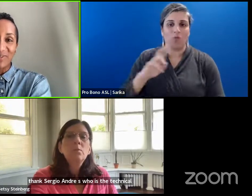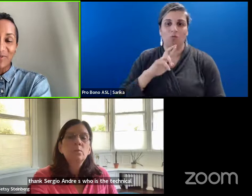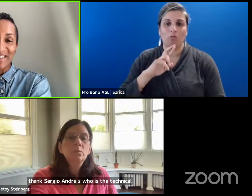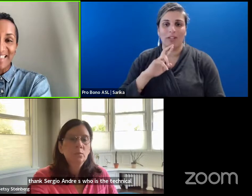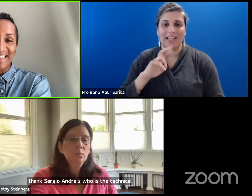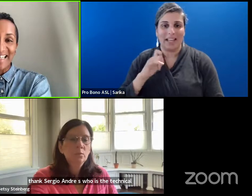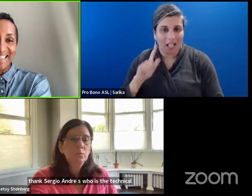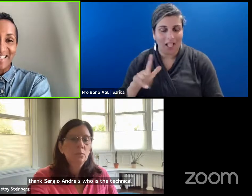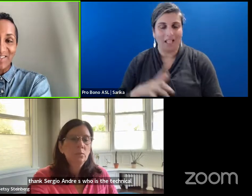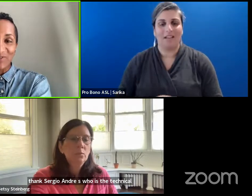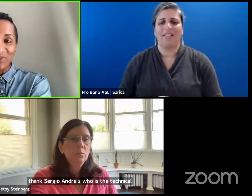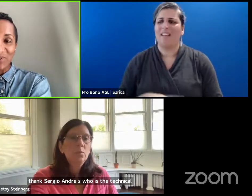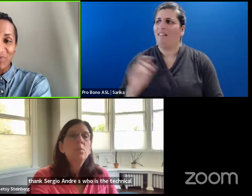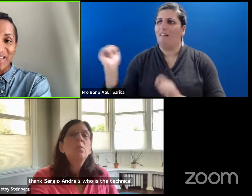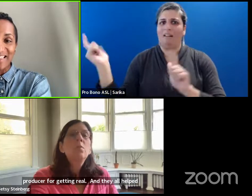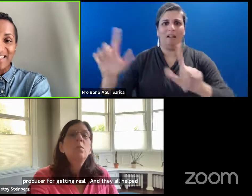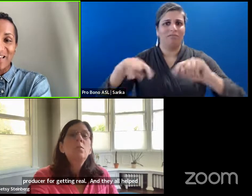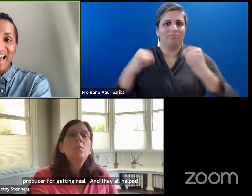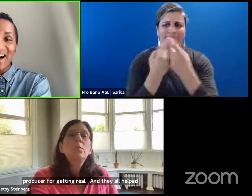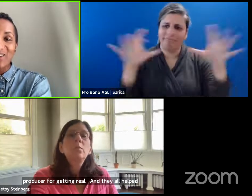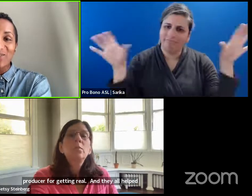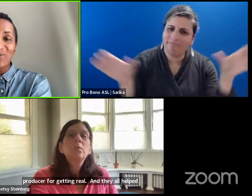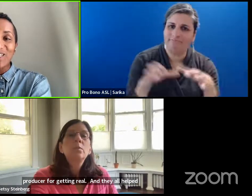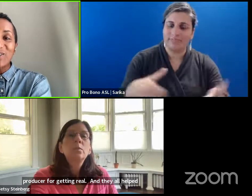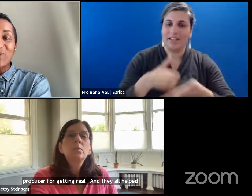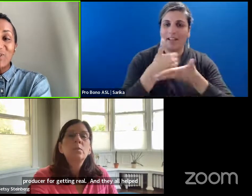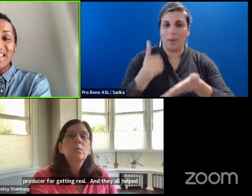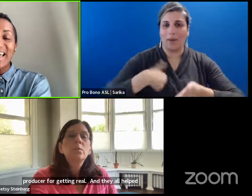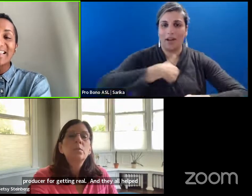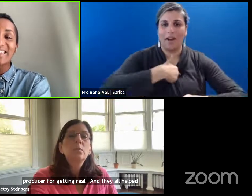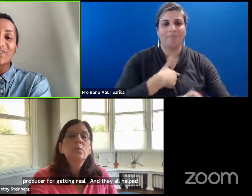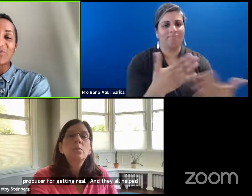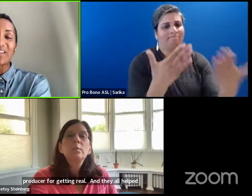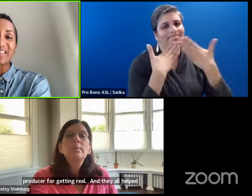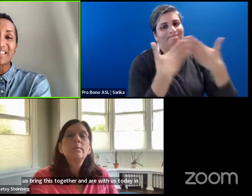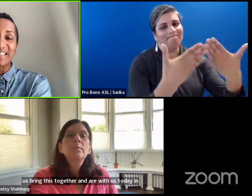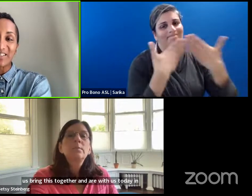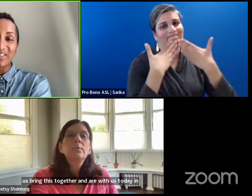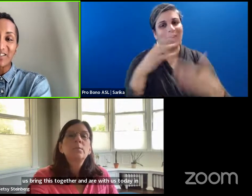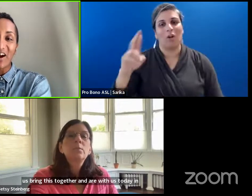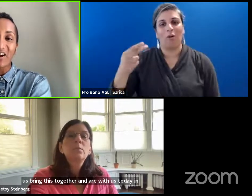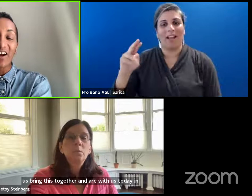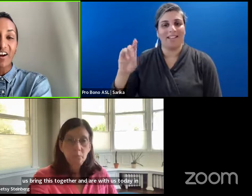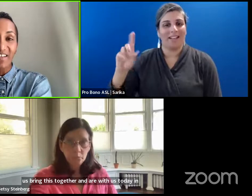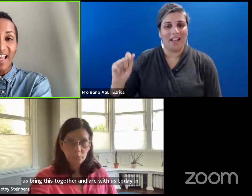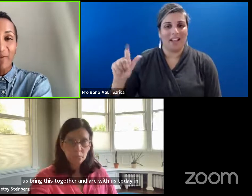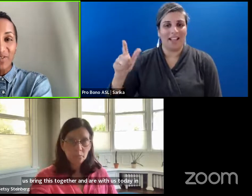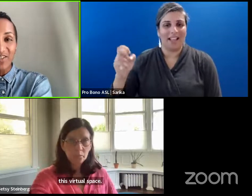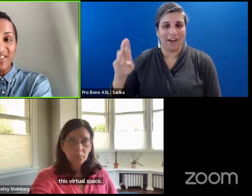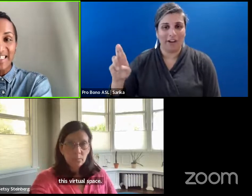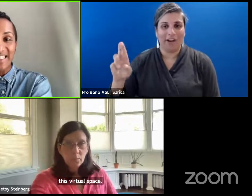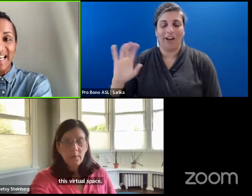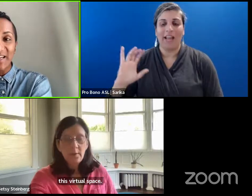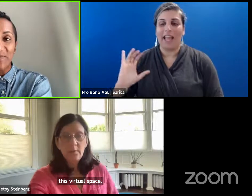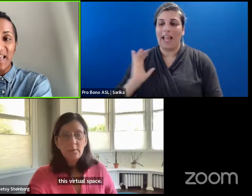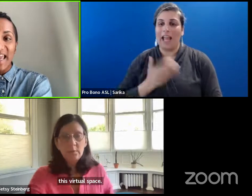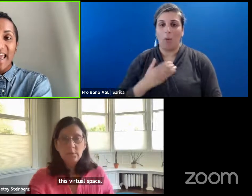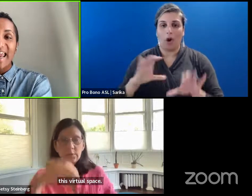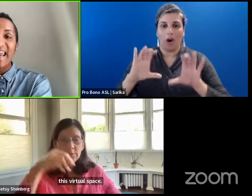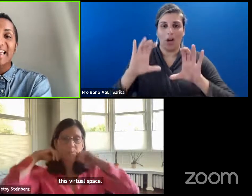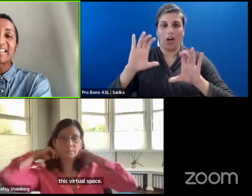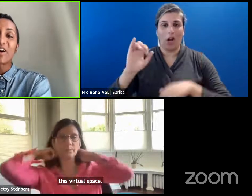and are with us today in this virtual space. Also, a huge thanks to Rhonda Lear, our CART captioner today,